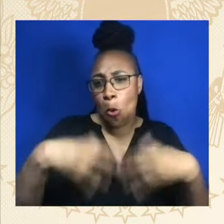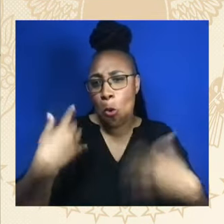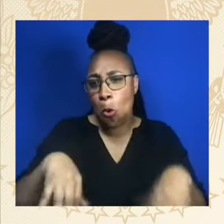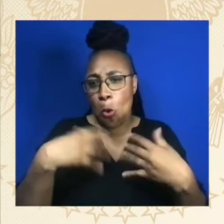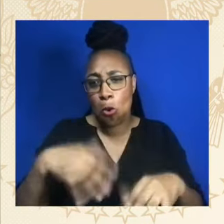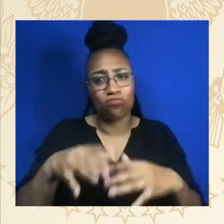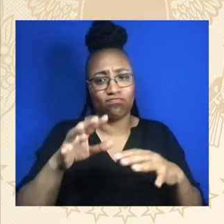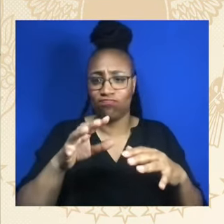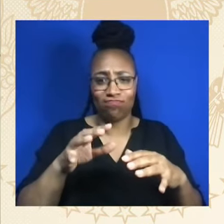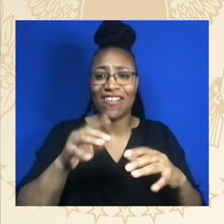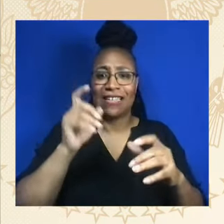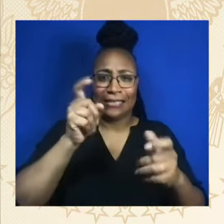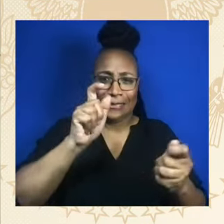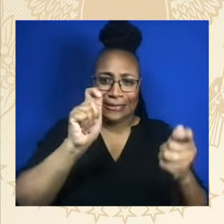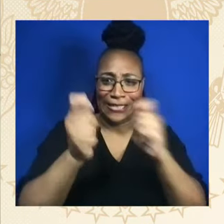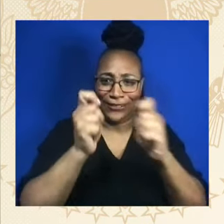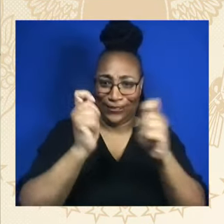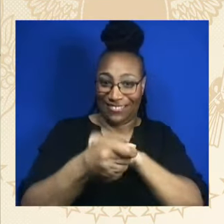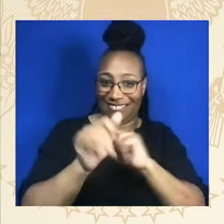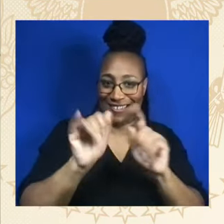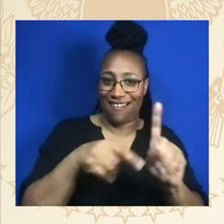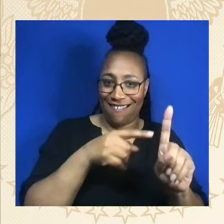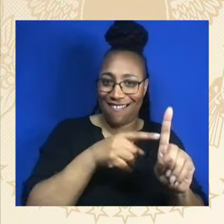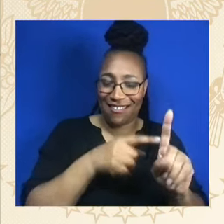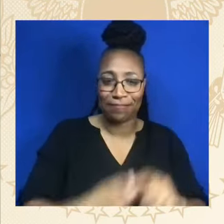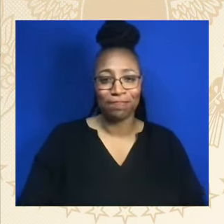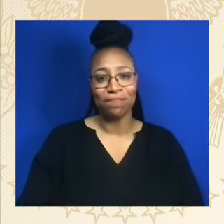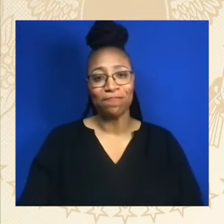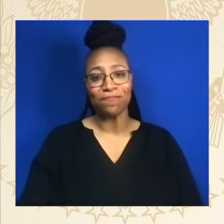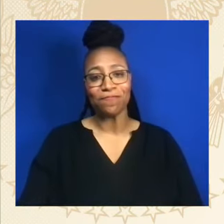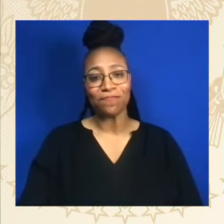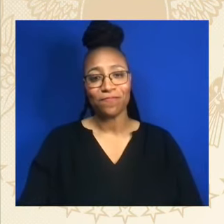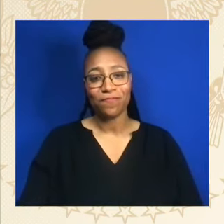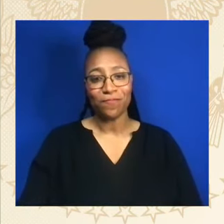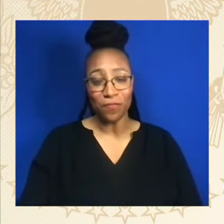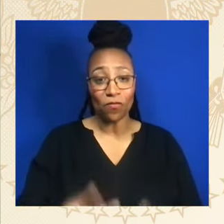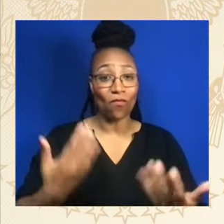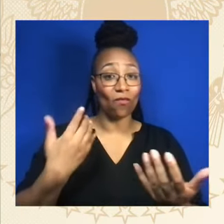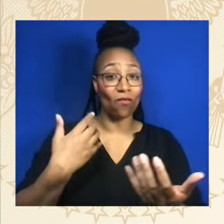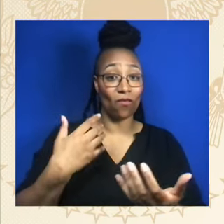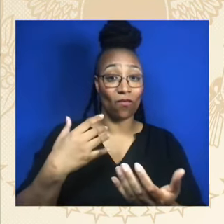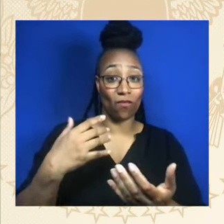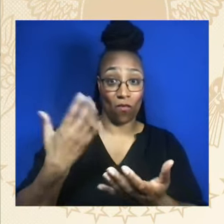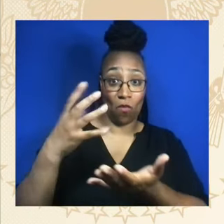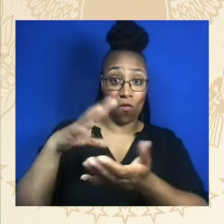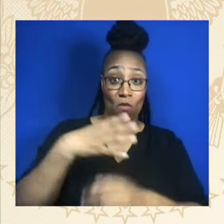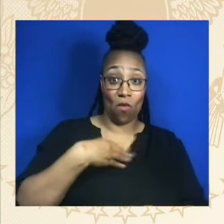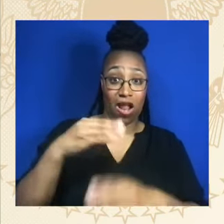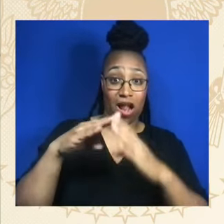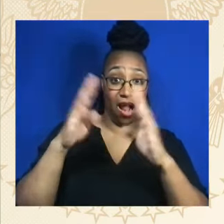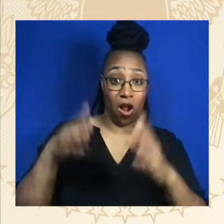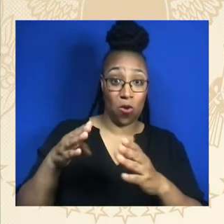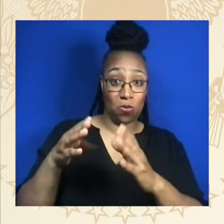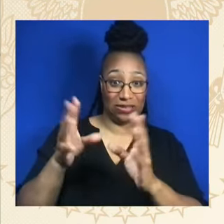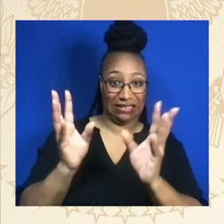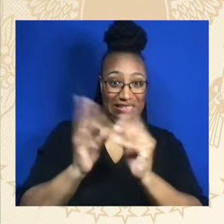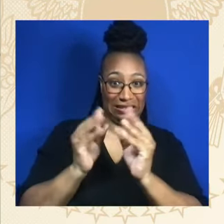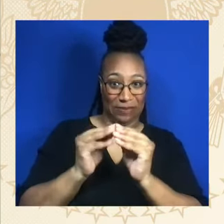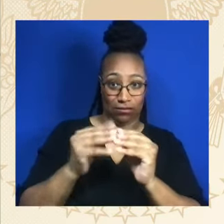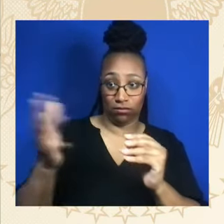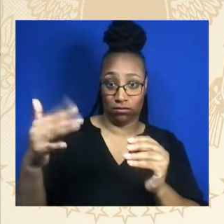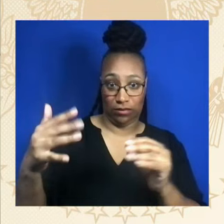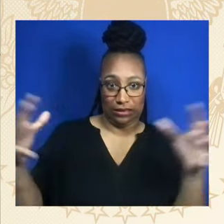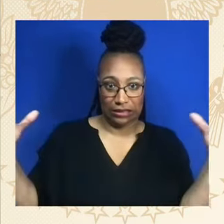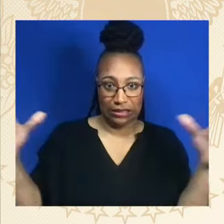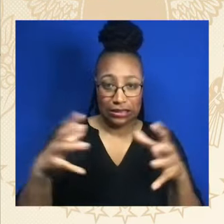of its kind, White House Summit Against Hate Fuel Violence, that many of you call for and support it. Together